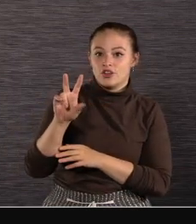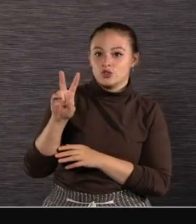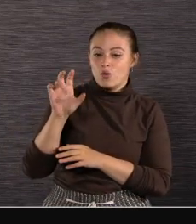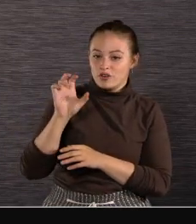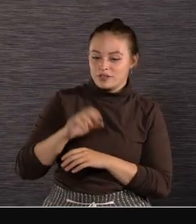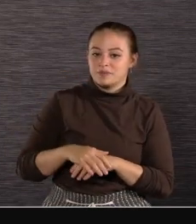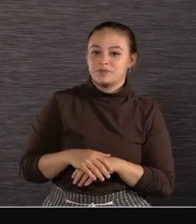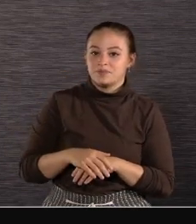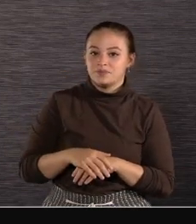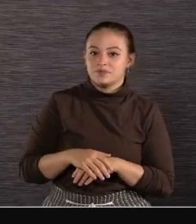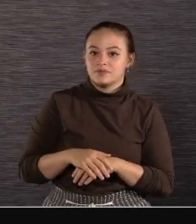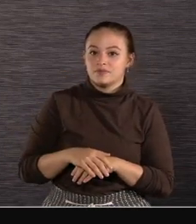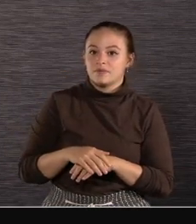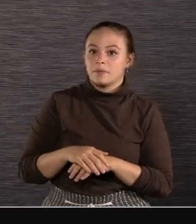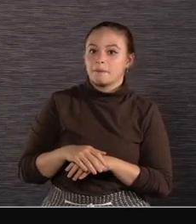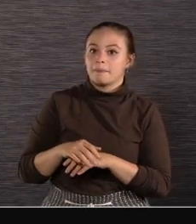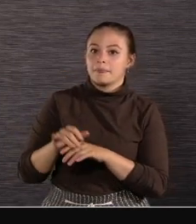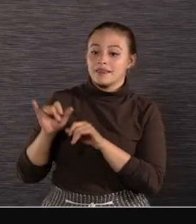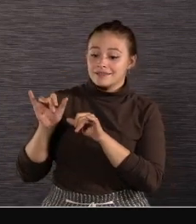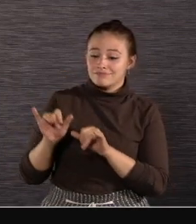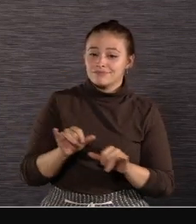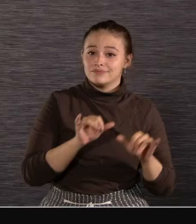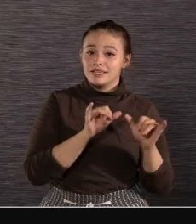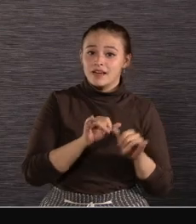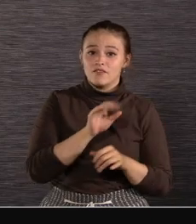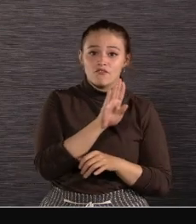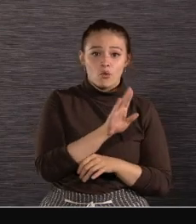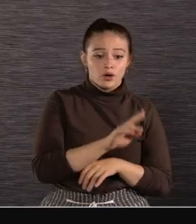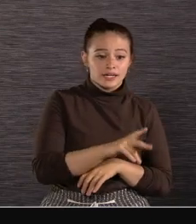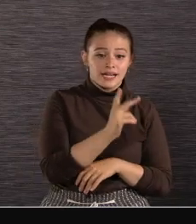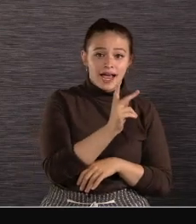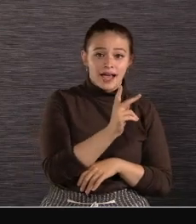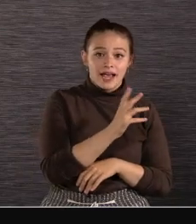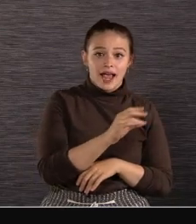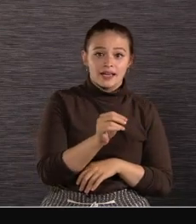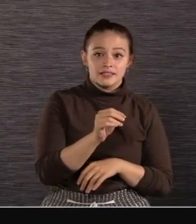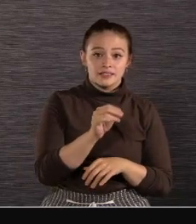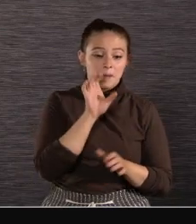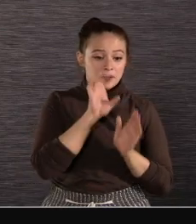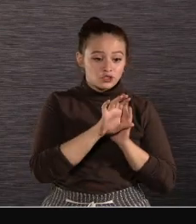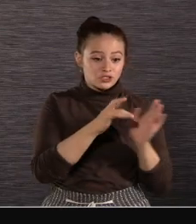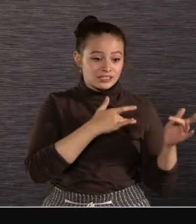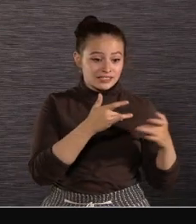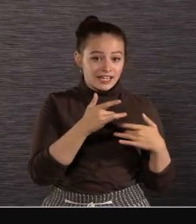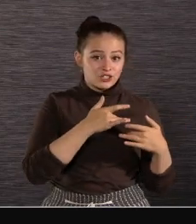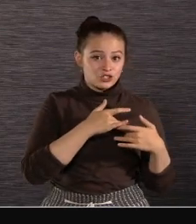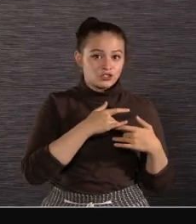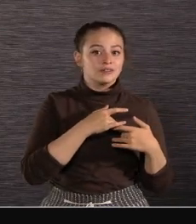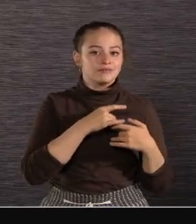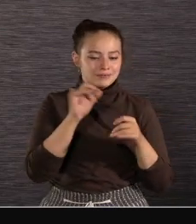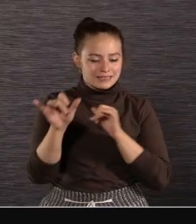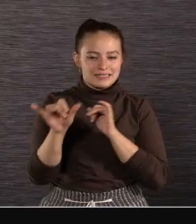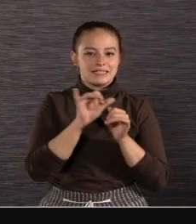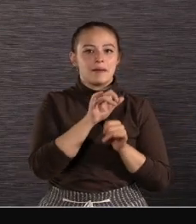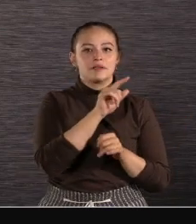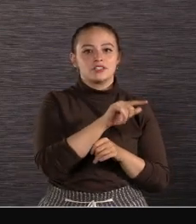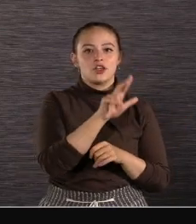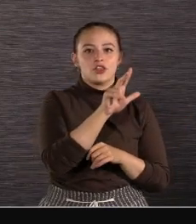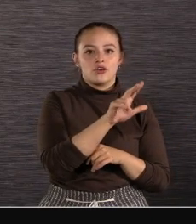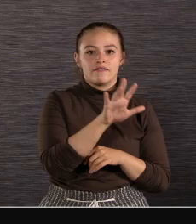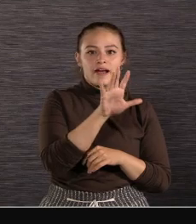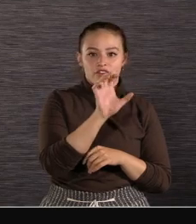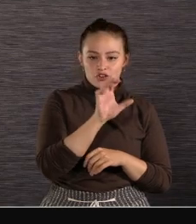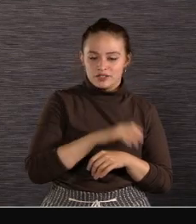It shares the same 2 3rds inch 4K HDR image sensor As on our popular HGC 3500